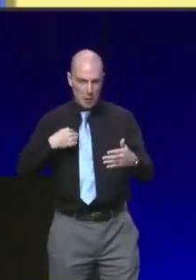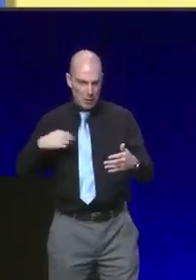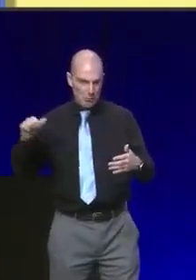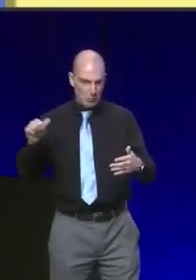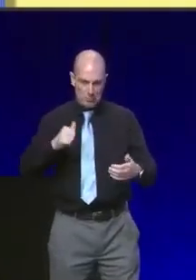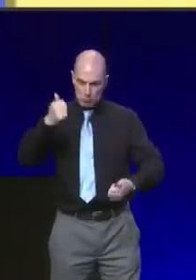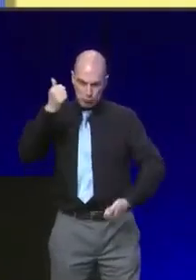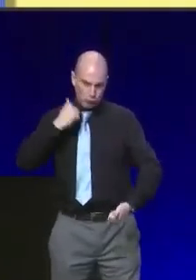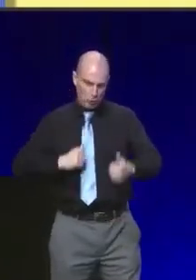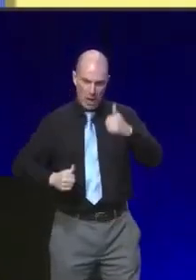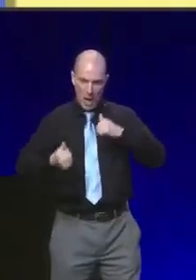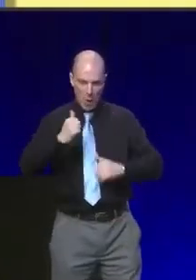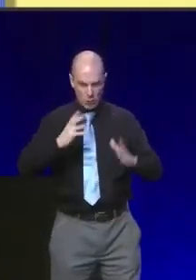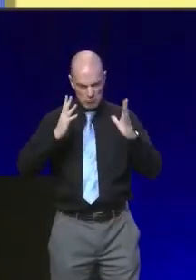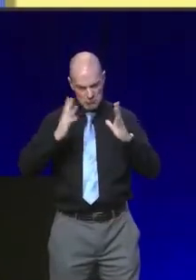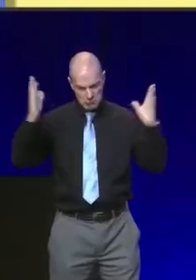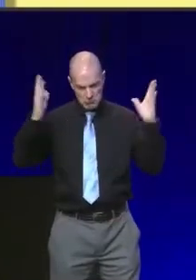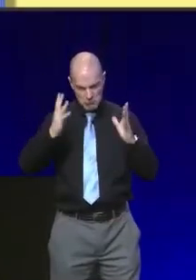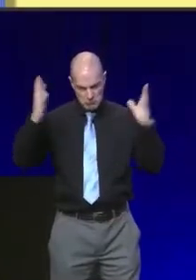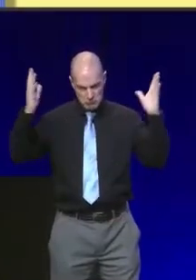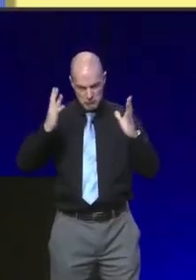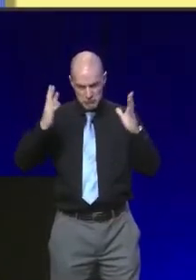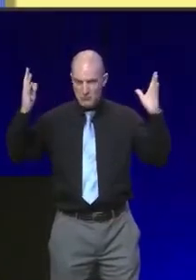proud to say that to our country.